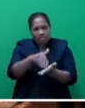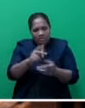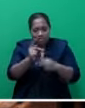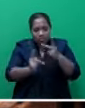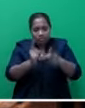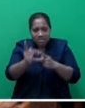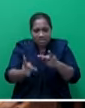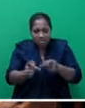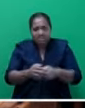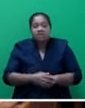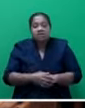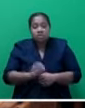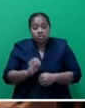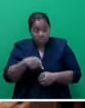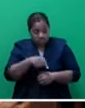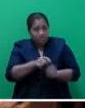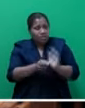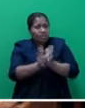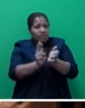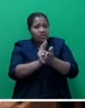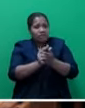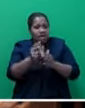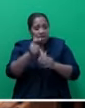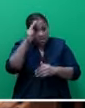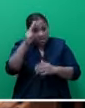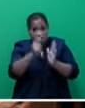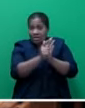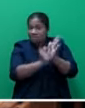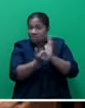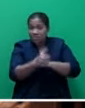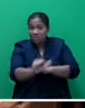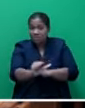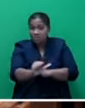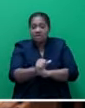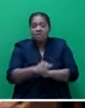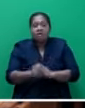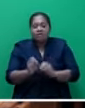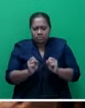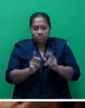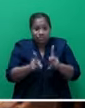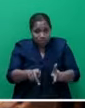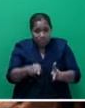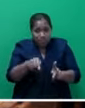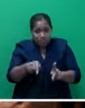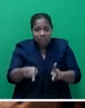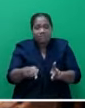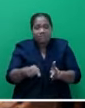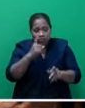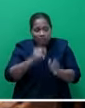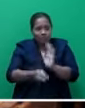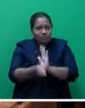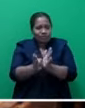And in terms of the review of our national legislations to be used as opportunities to also review